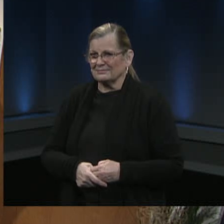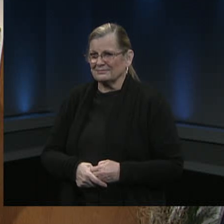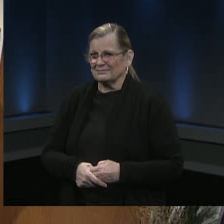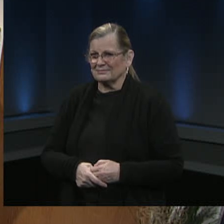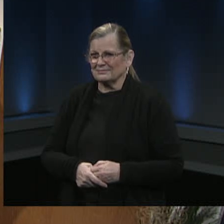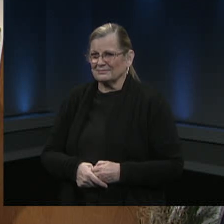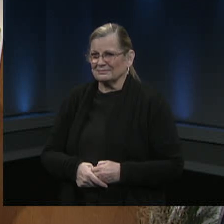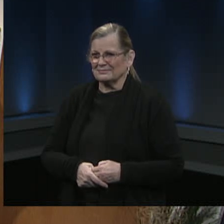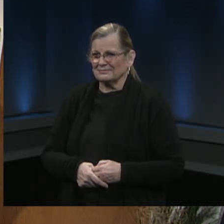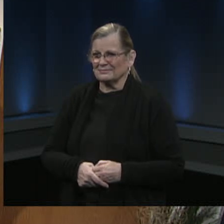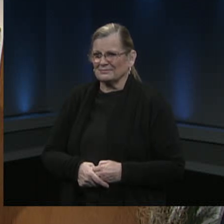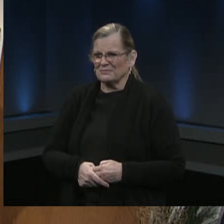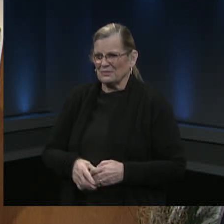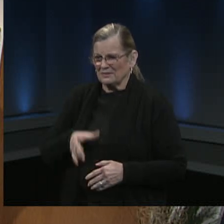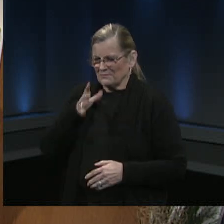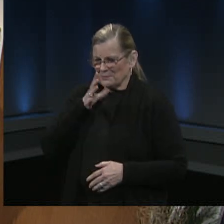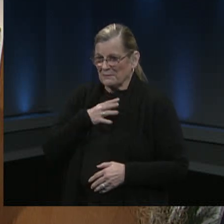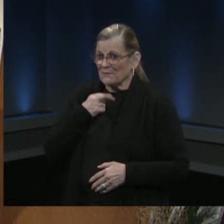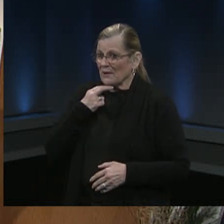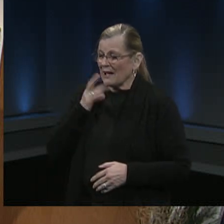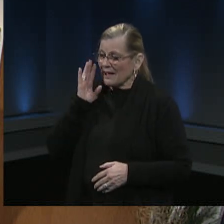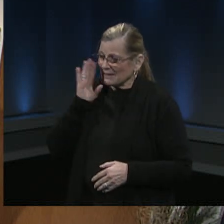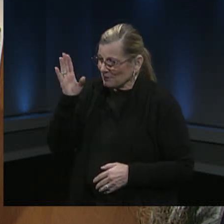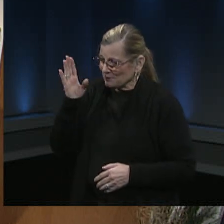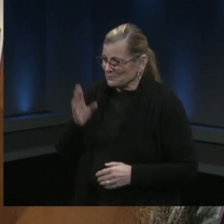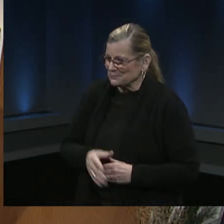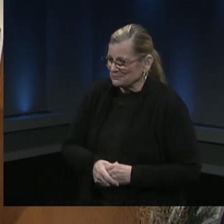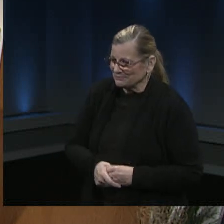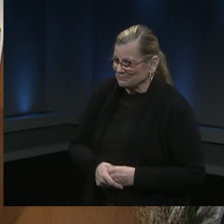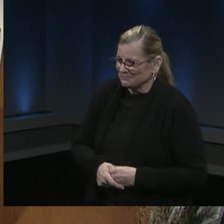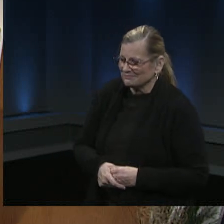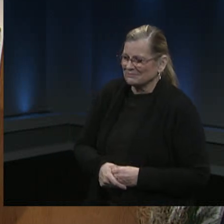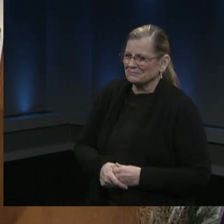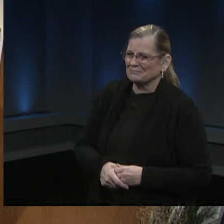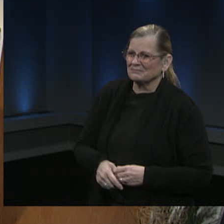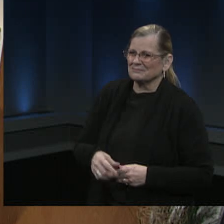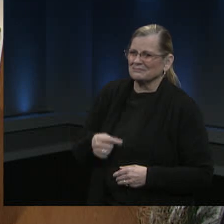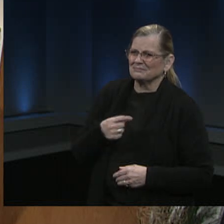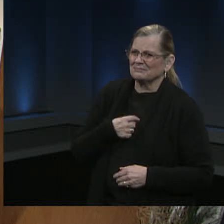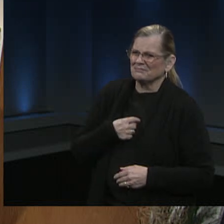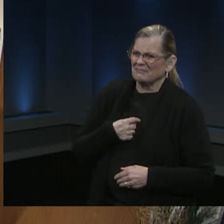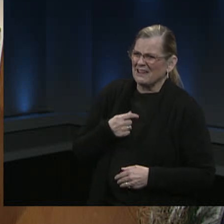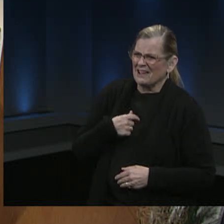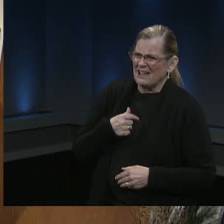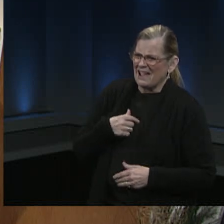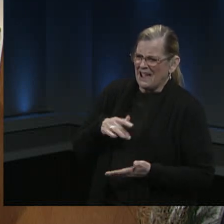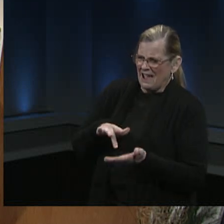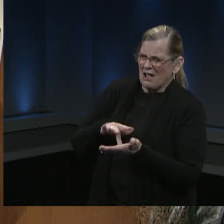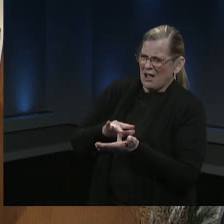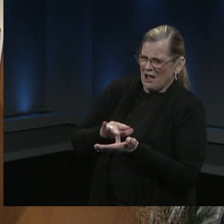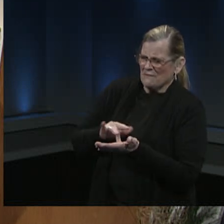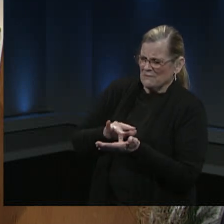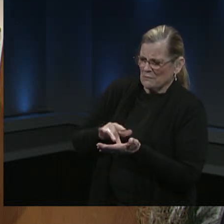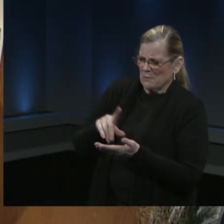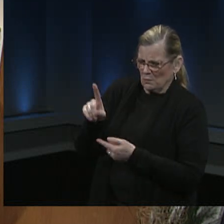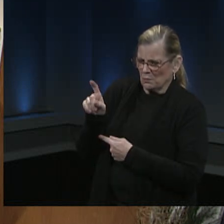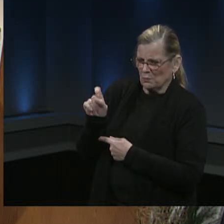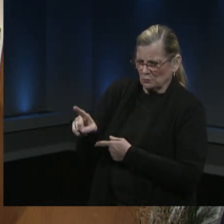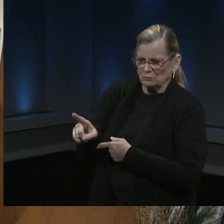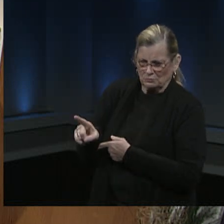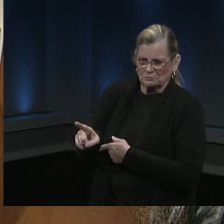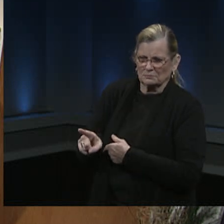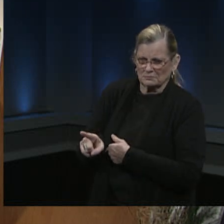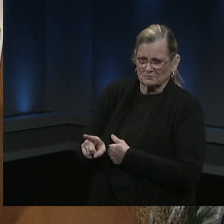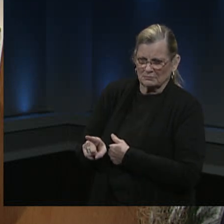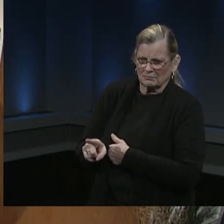Welcome. Hi. Hi. Hi. Hi. I had a medical question. I had